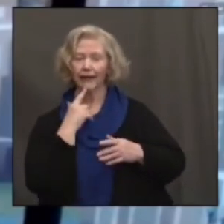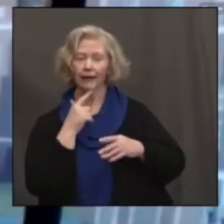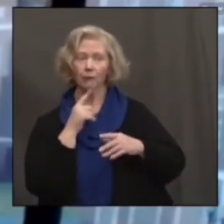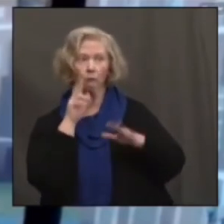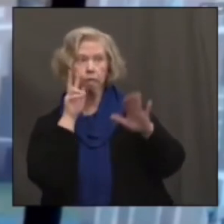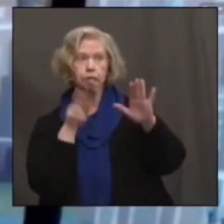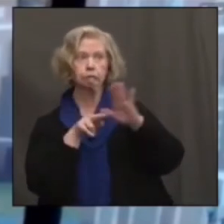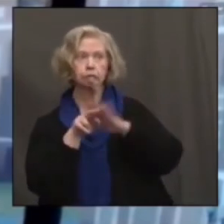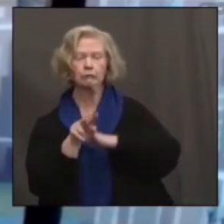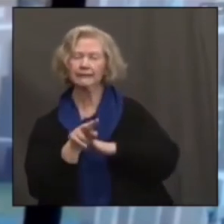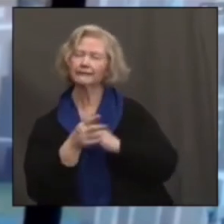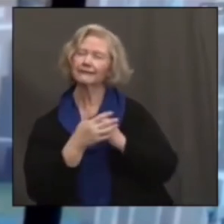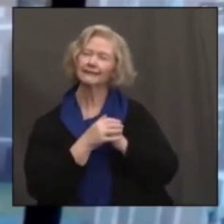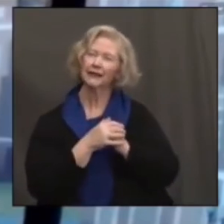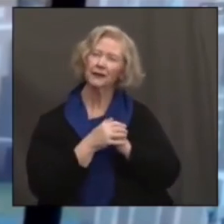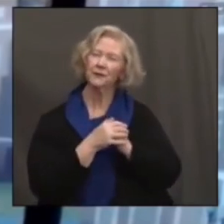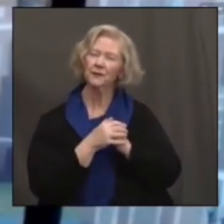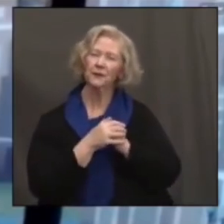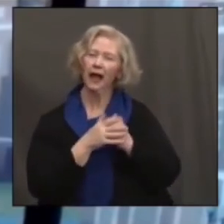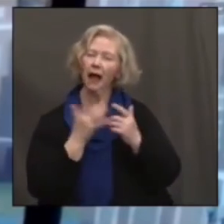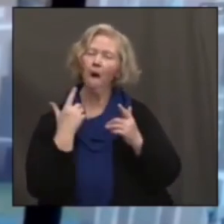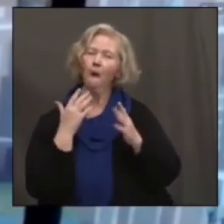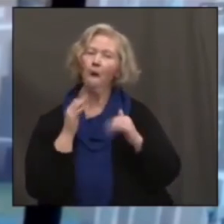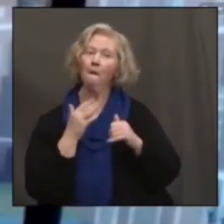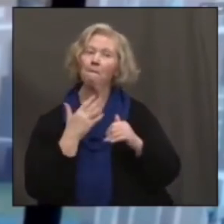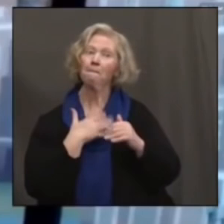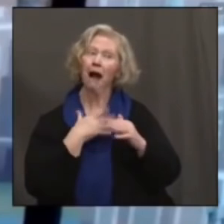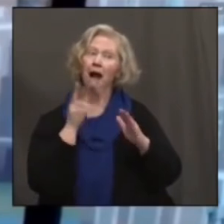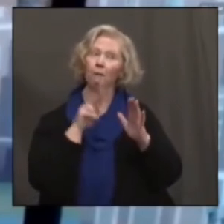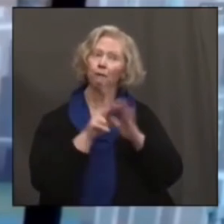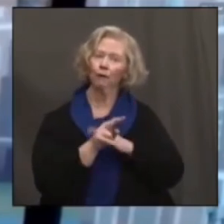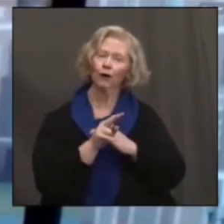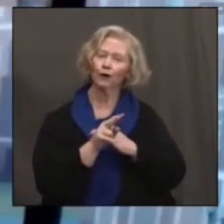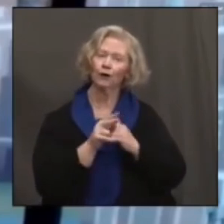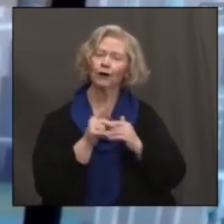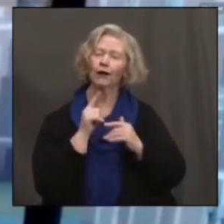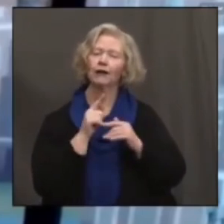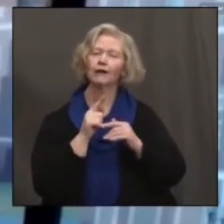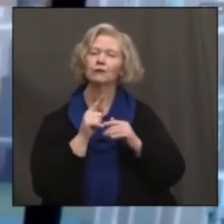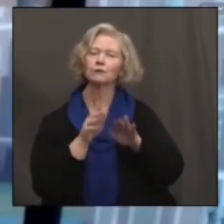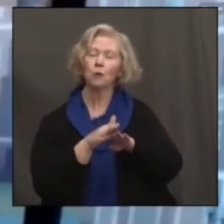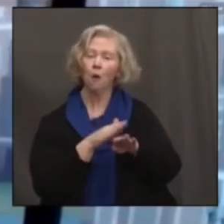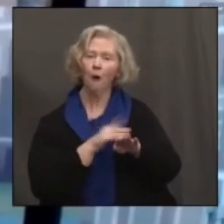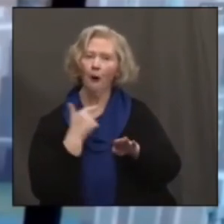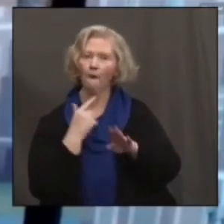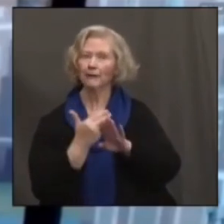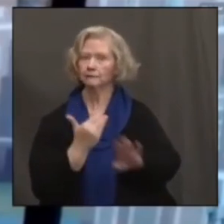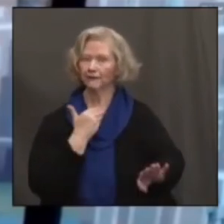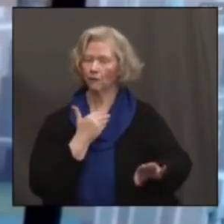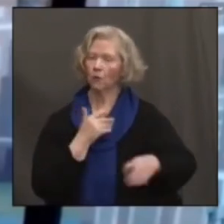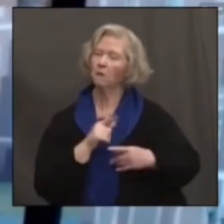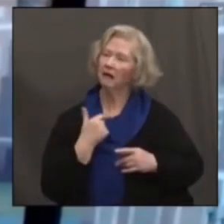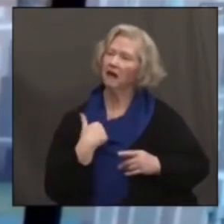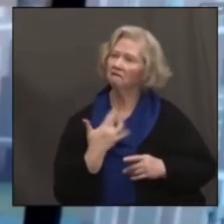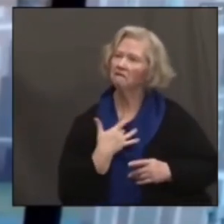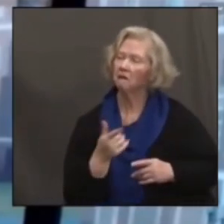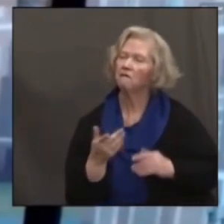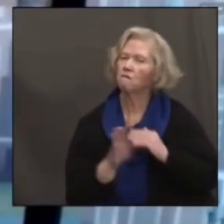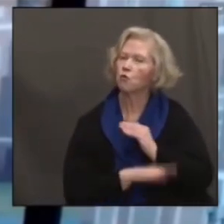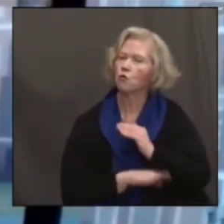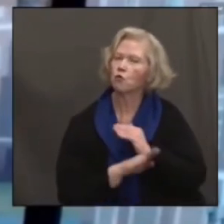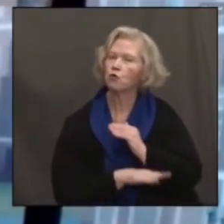you know, more rapid than my projections. But I'm thinking about fall where we're seeing large amounts of our population